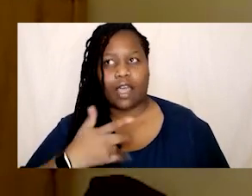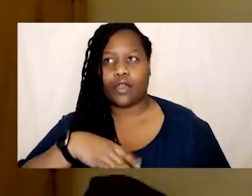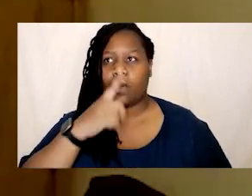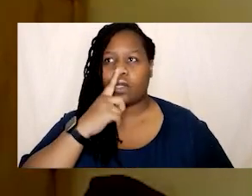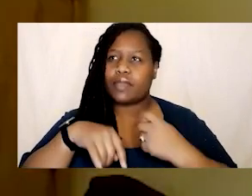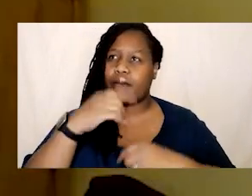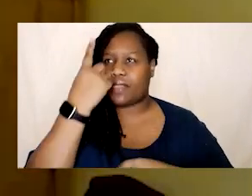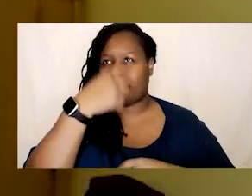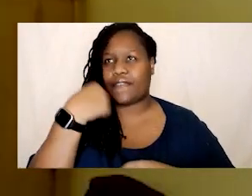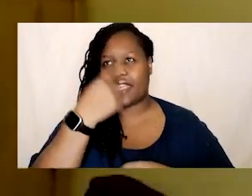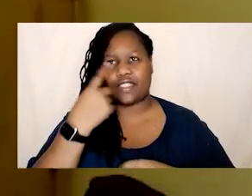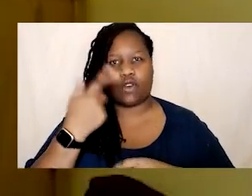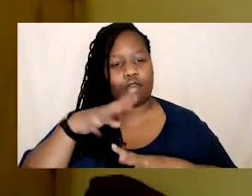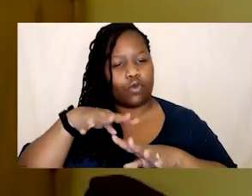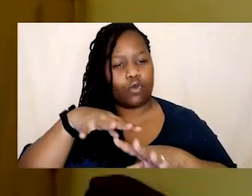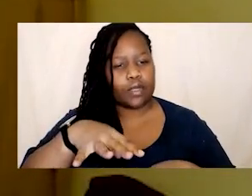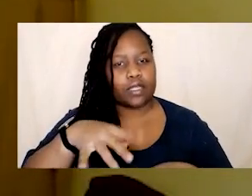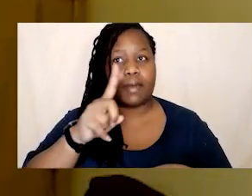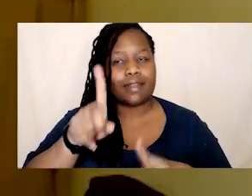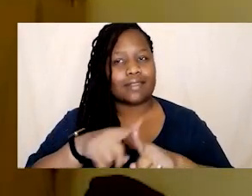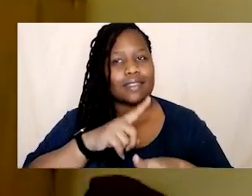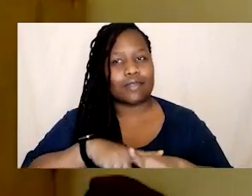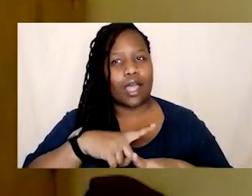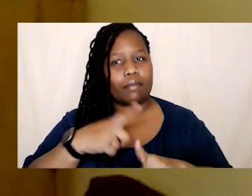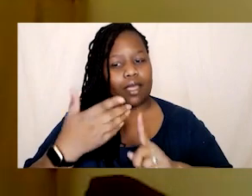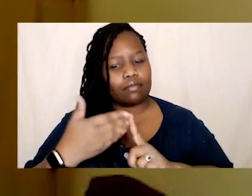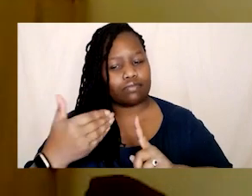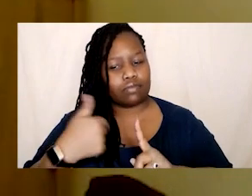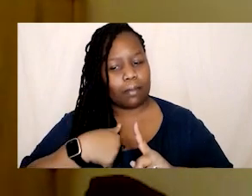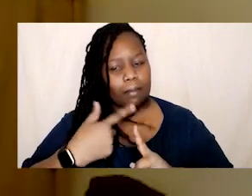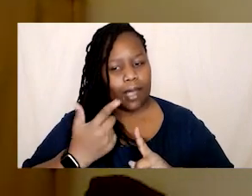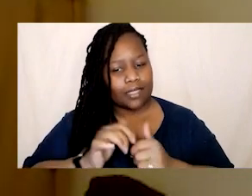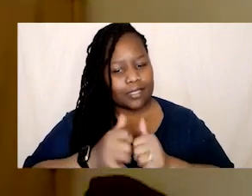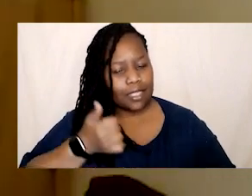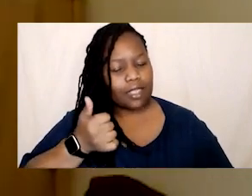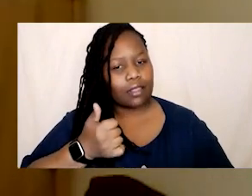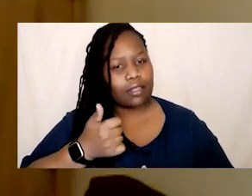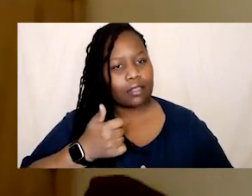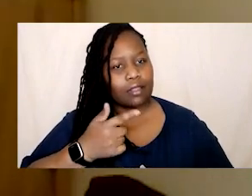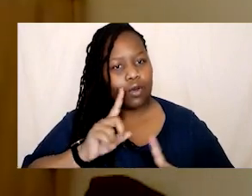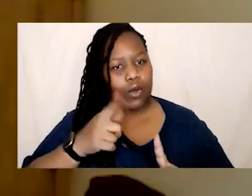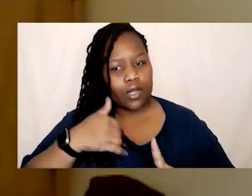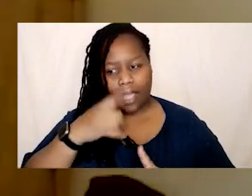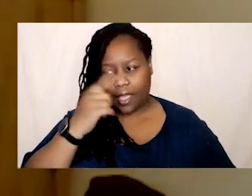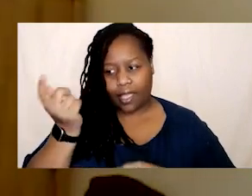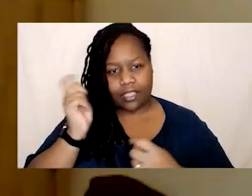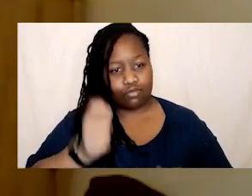a particular movement but how do I still recognize like my talent and what I can bring and also like the fact that I am awesome and